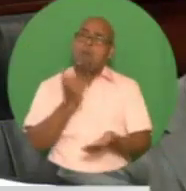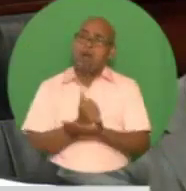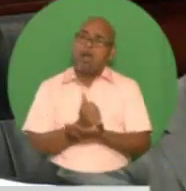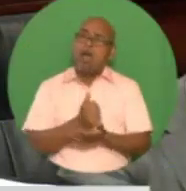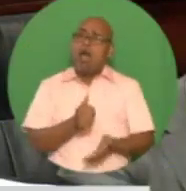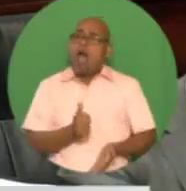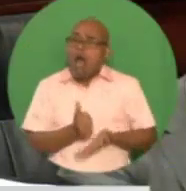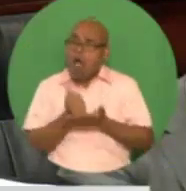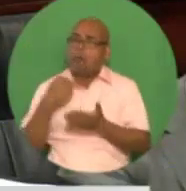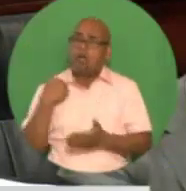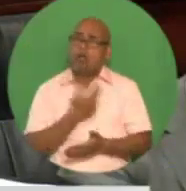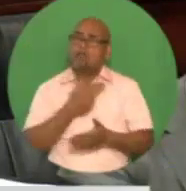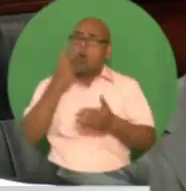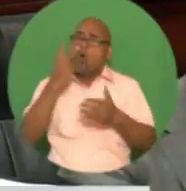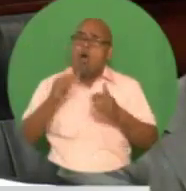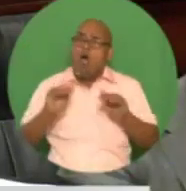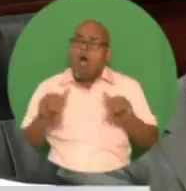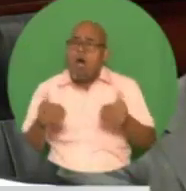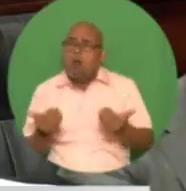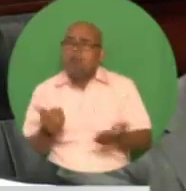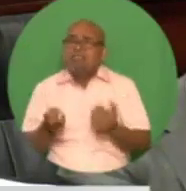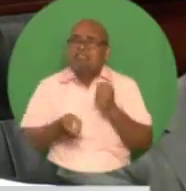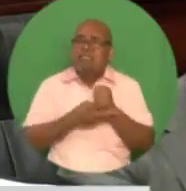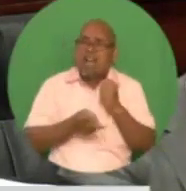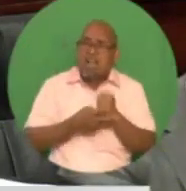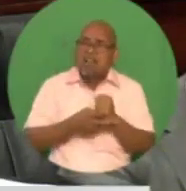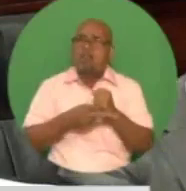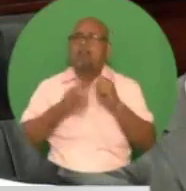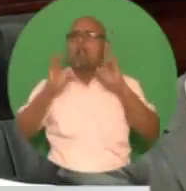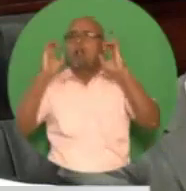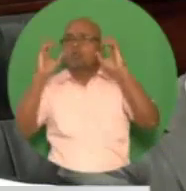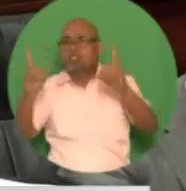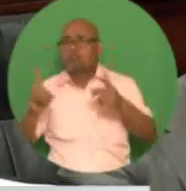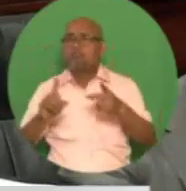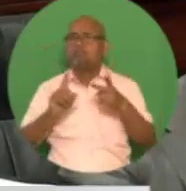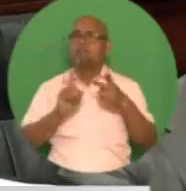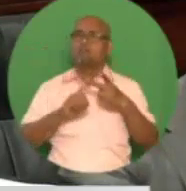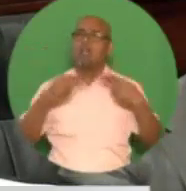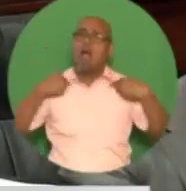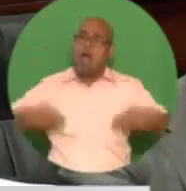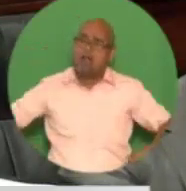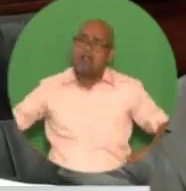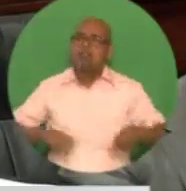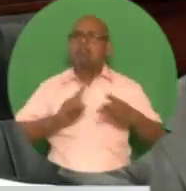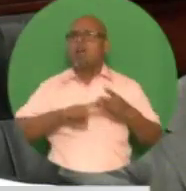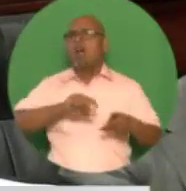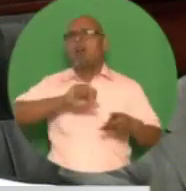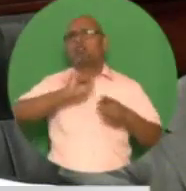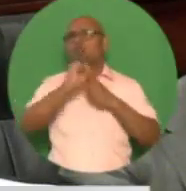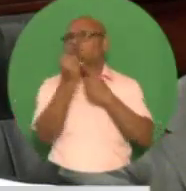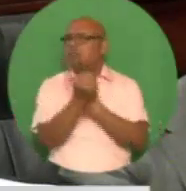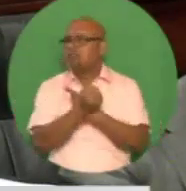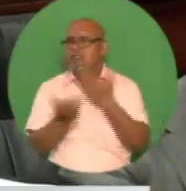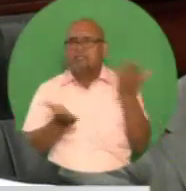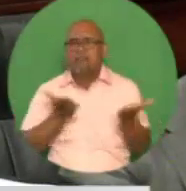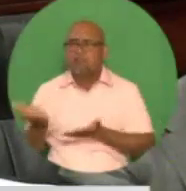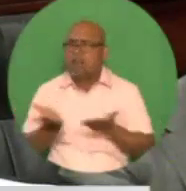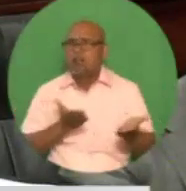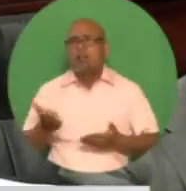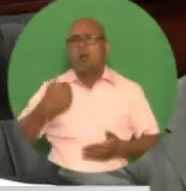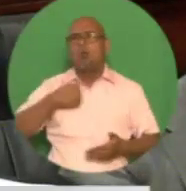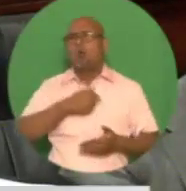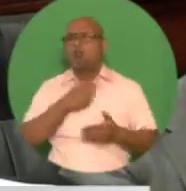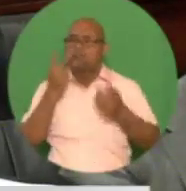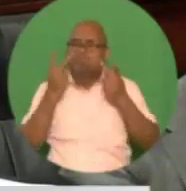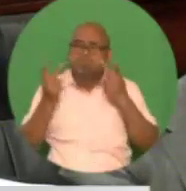cost savings in education, health, and social services, among others. This continuing review of current expenditure would generate